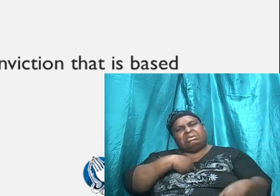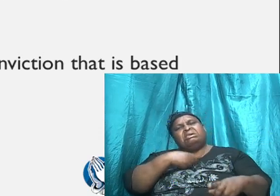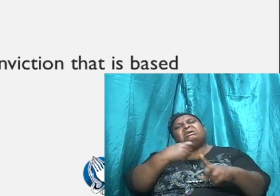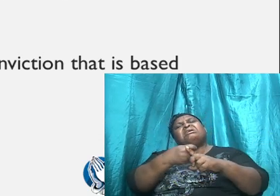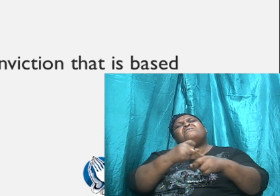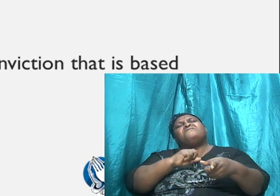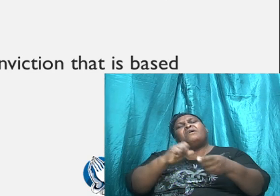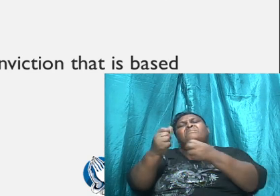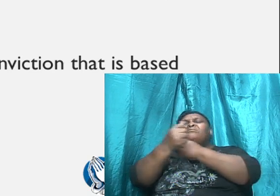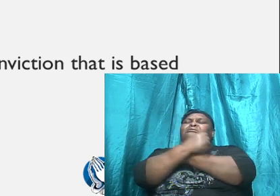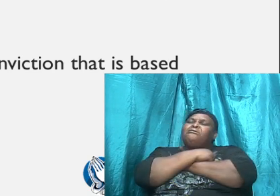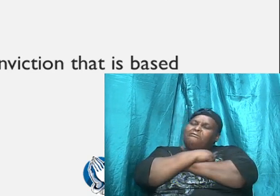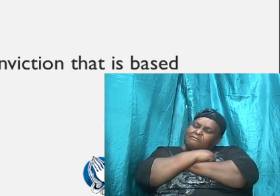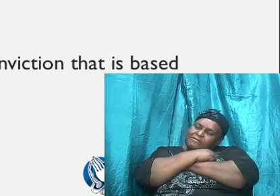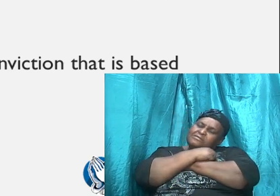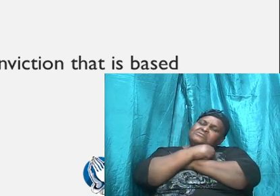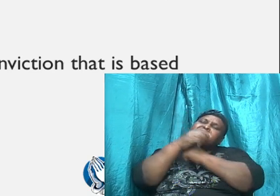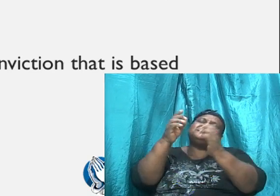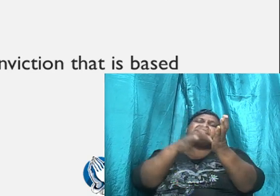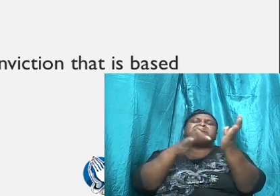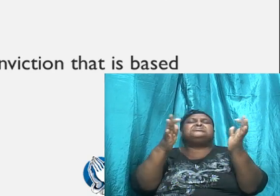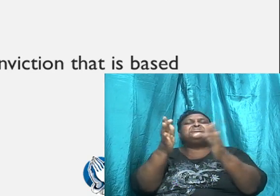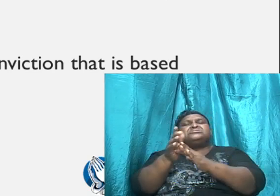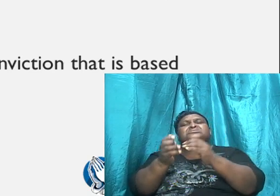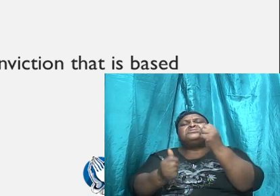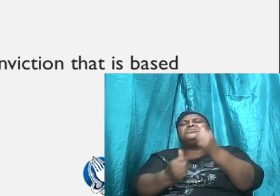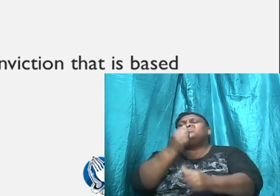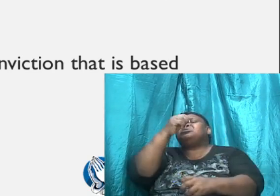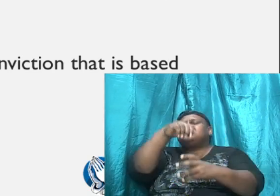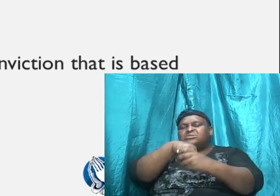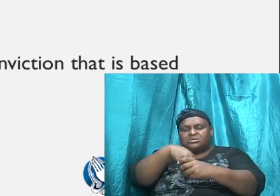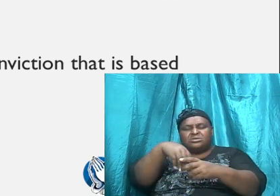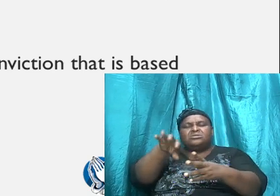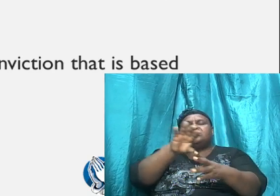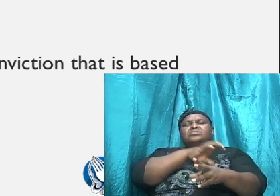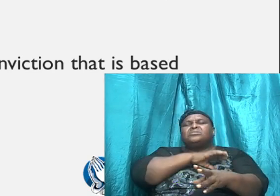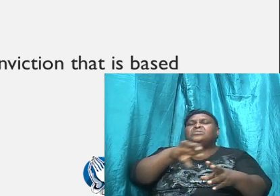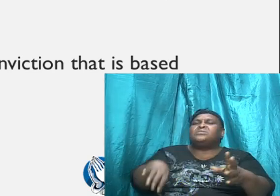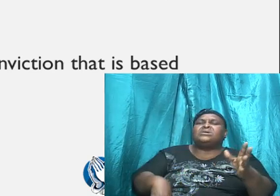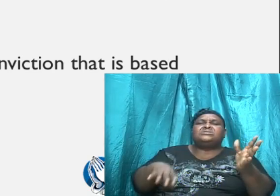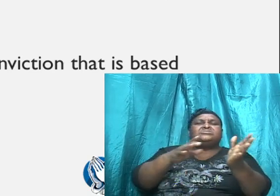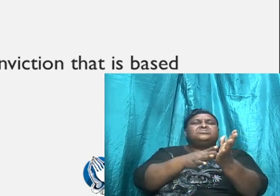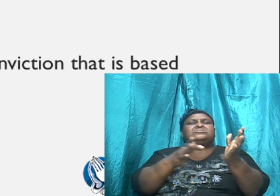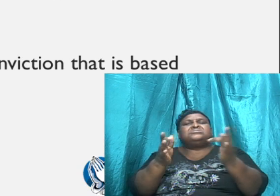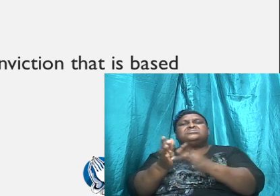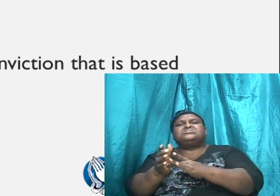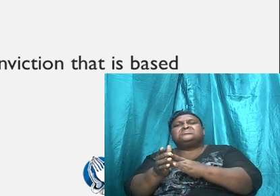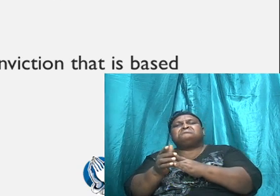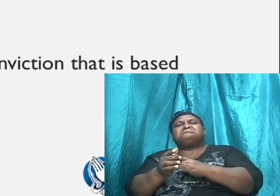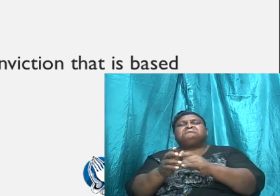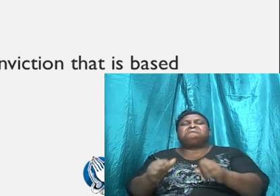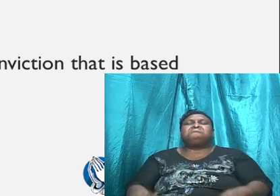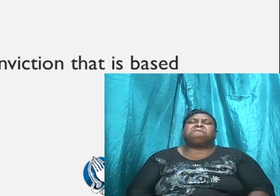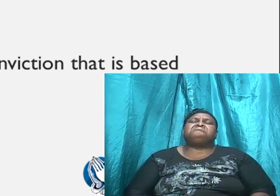which is in Christ Jesus, amen, as I get ready to close,